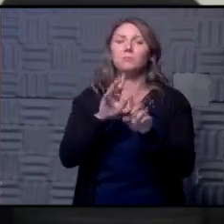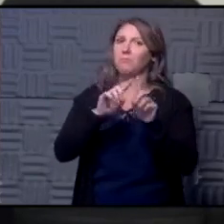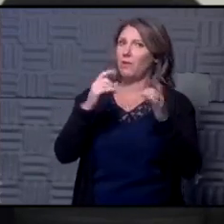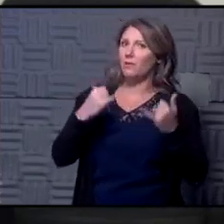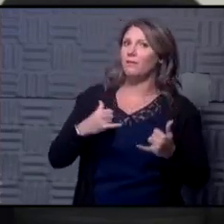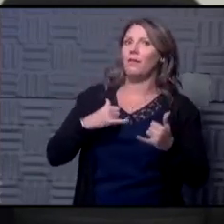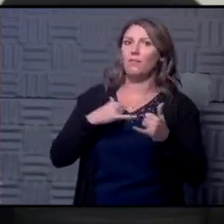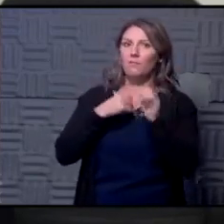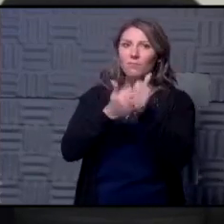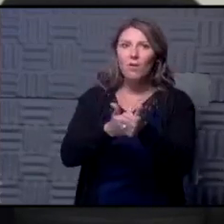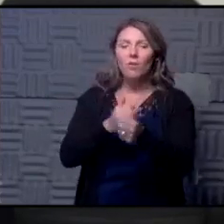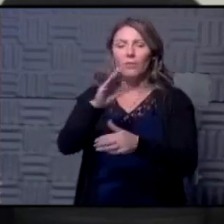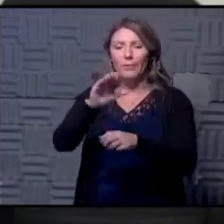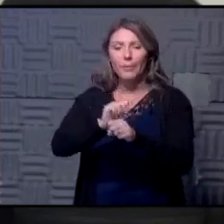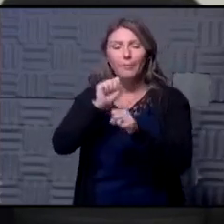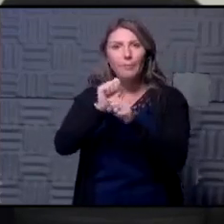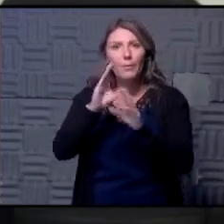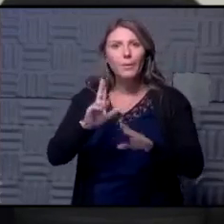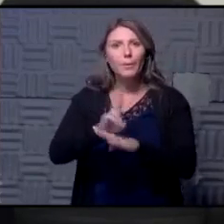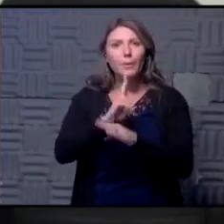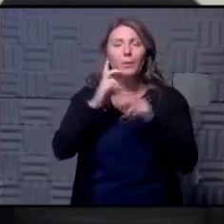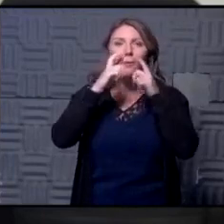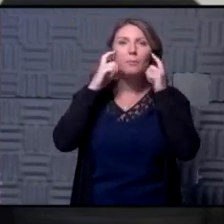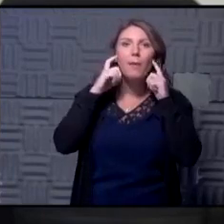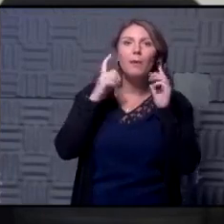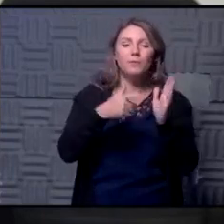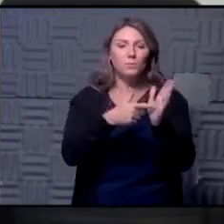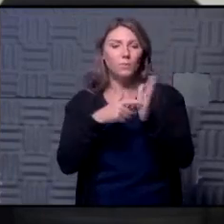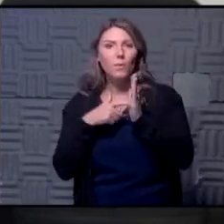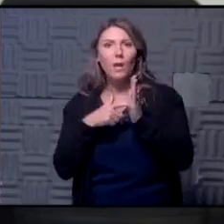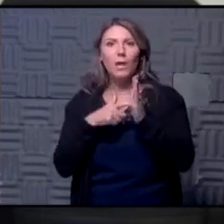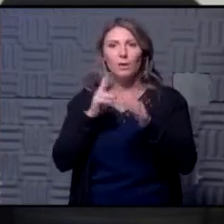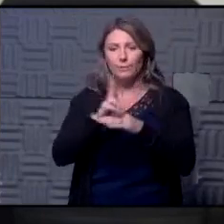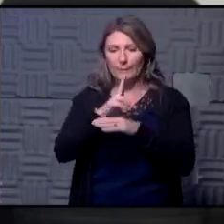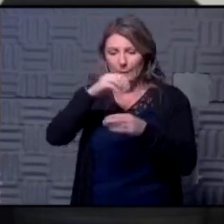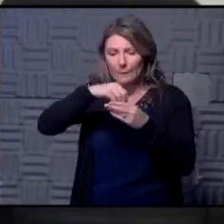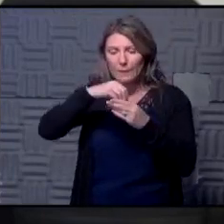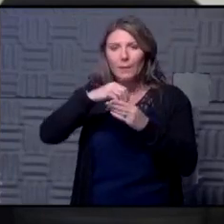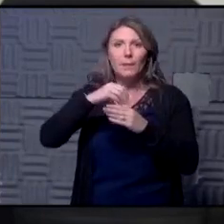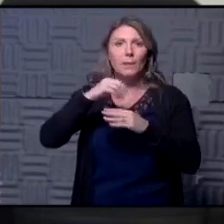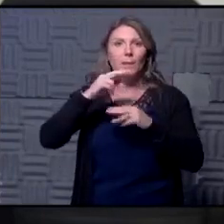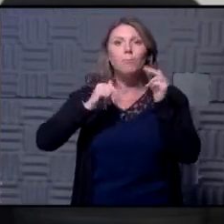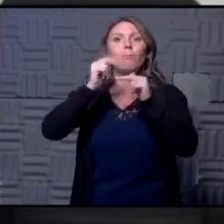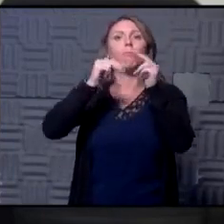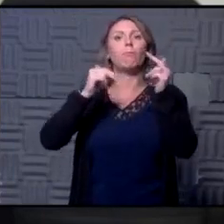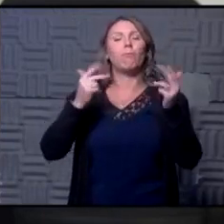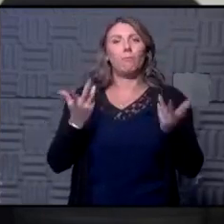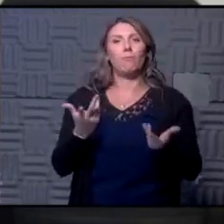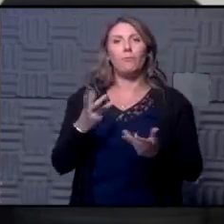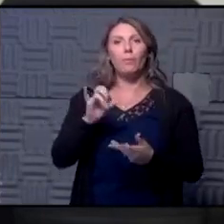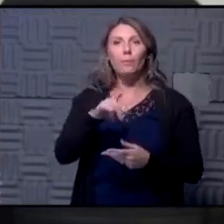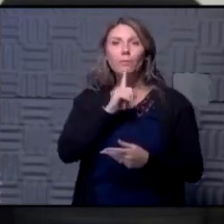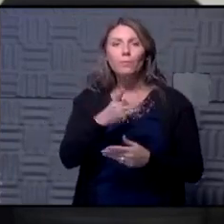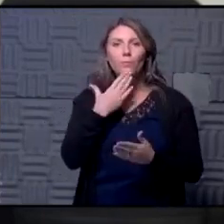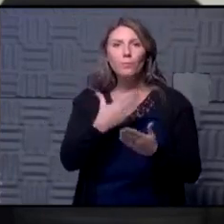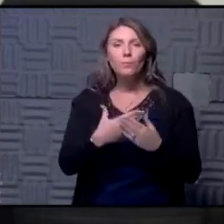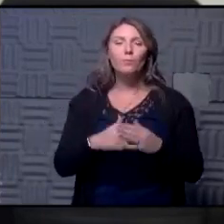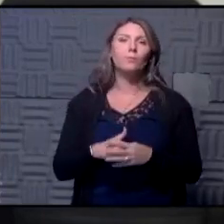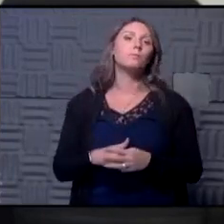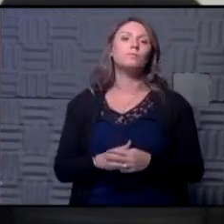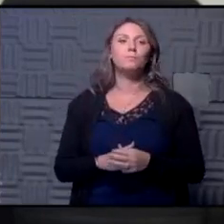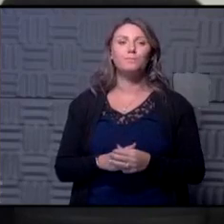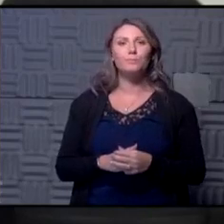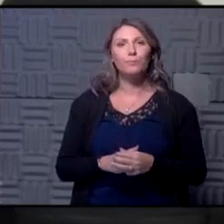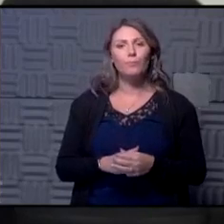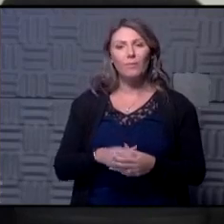their employees are wearing masks they require masks to be worn inside their buildings so that's really good and I think I think